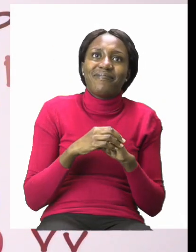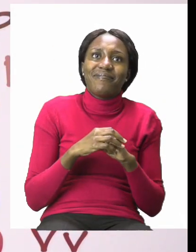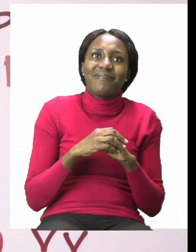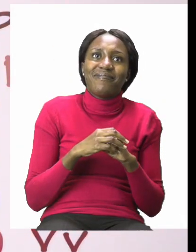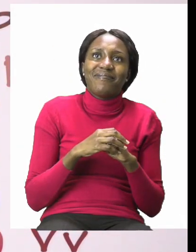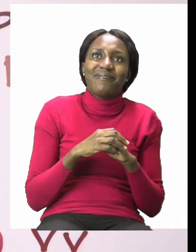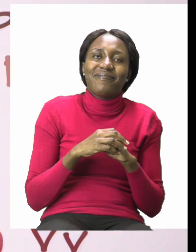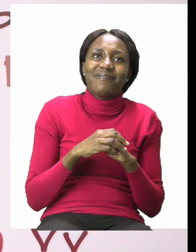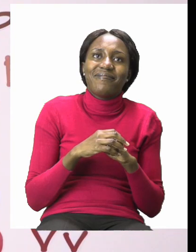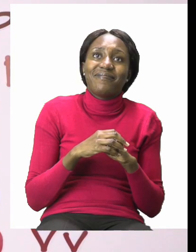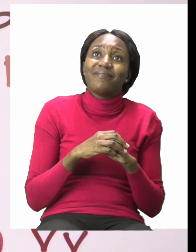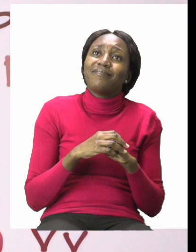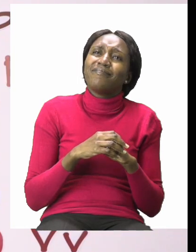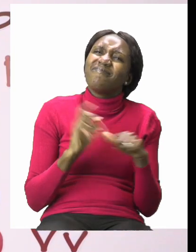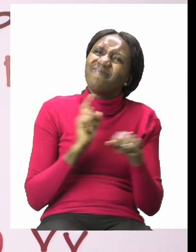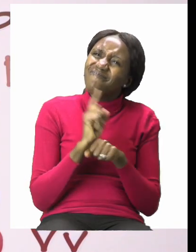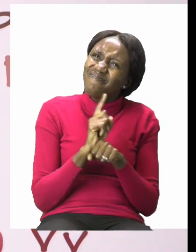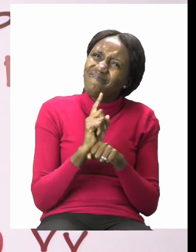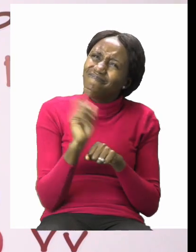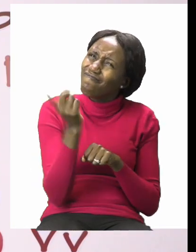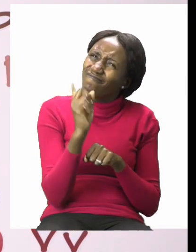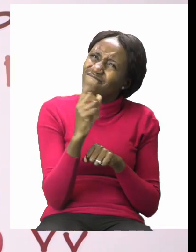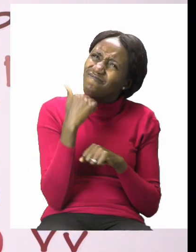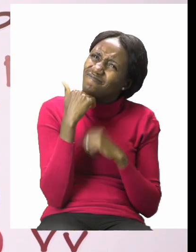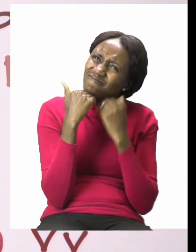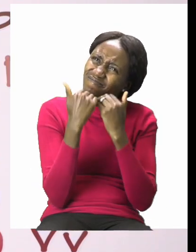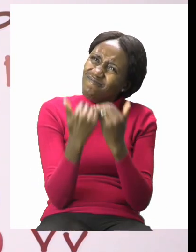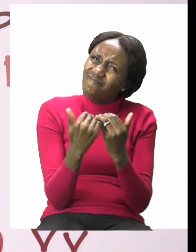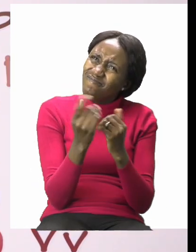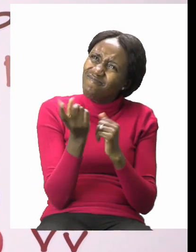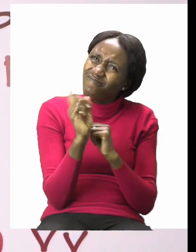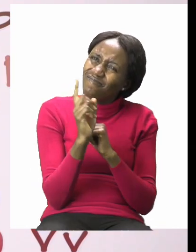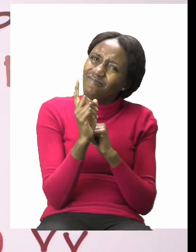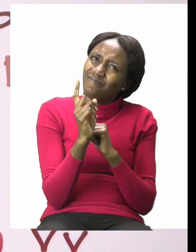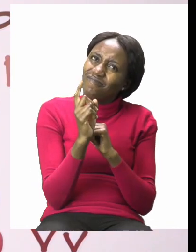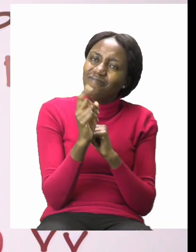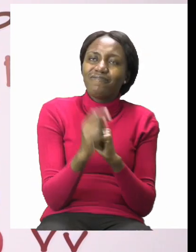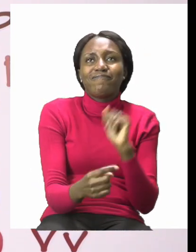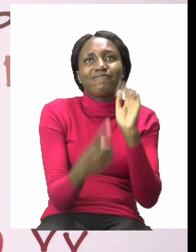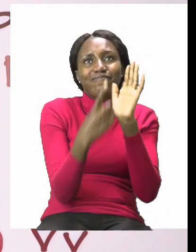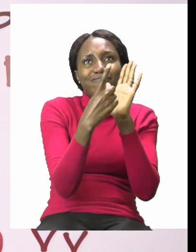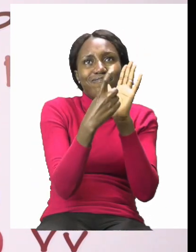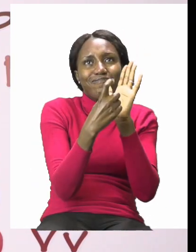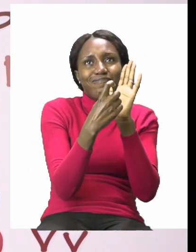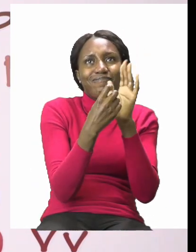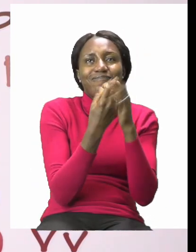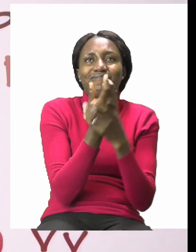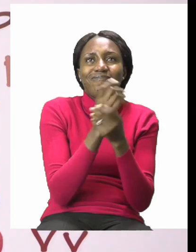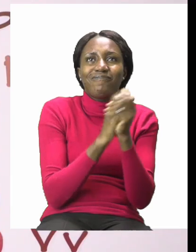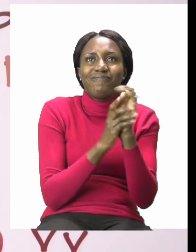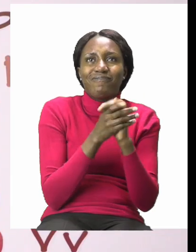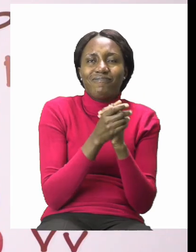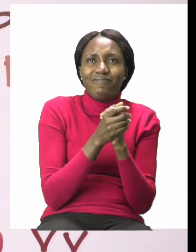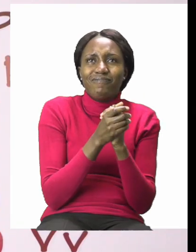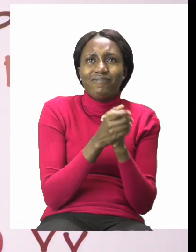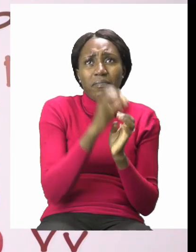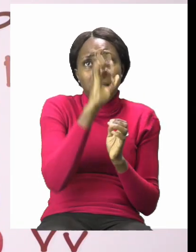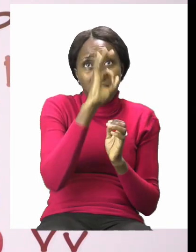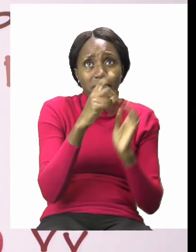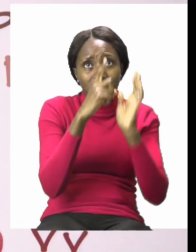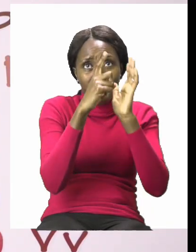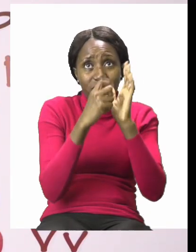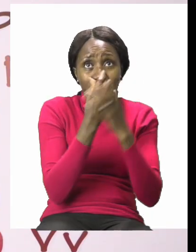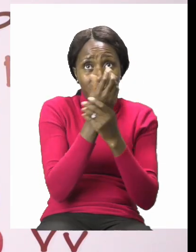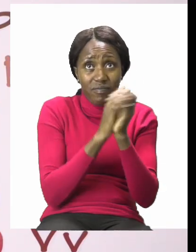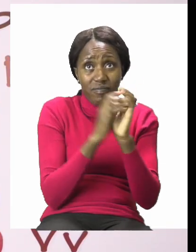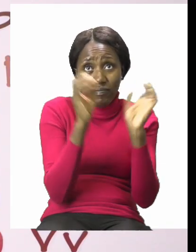And before we get into any lessons boys and girls, we need to sanitize. Remember if you don't have